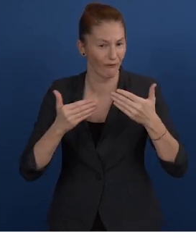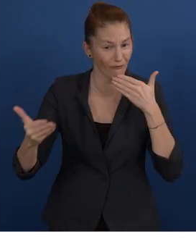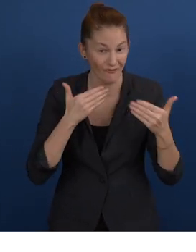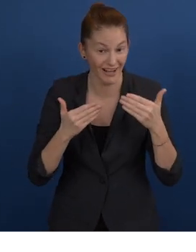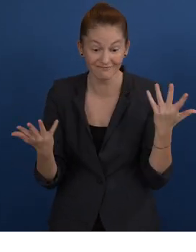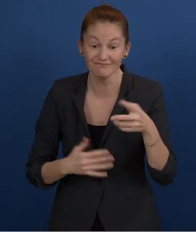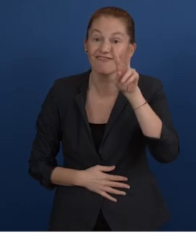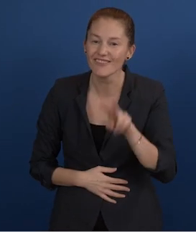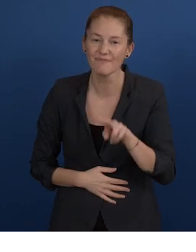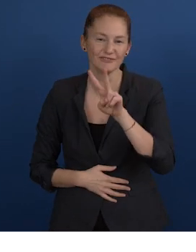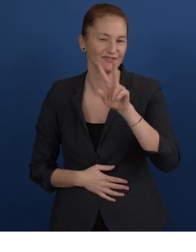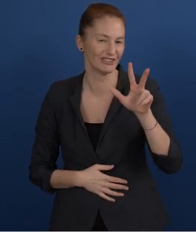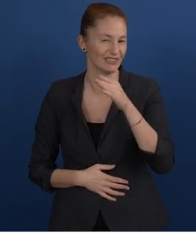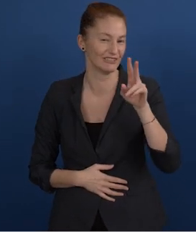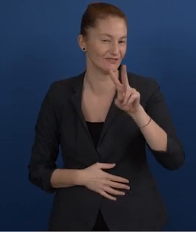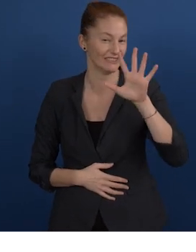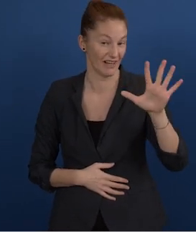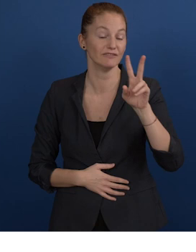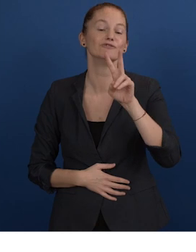To be continued…